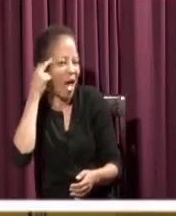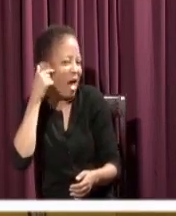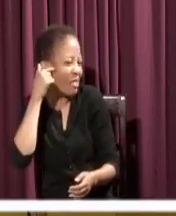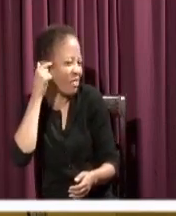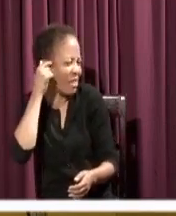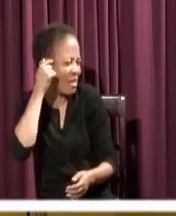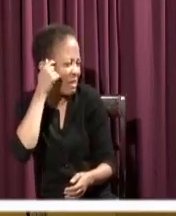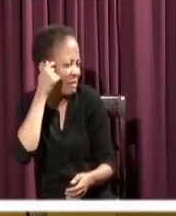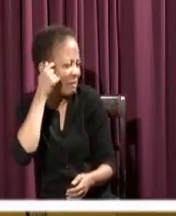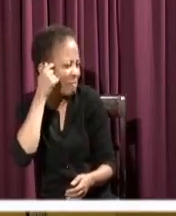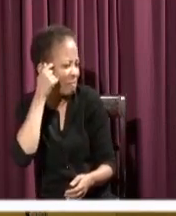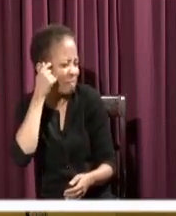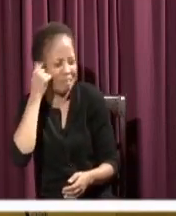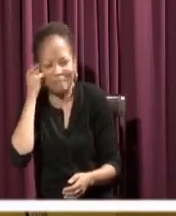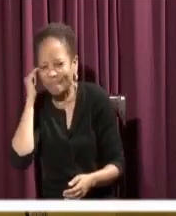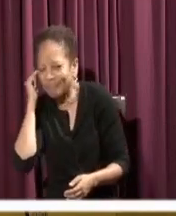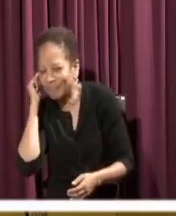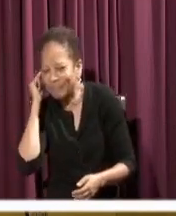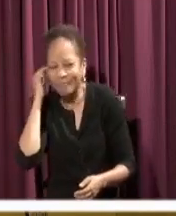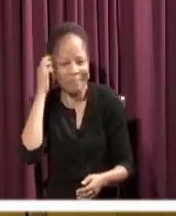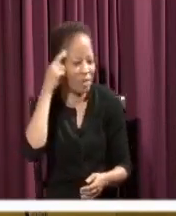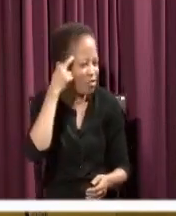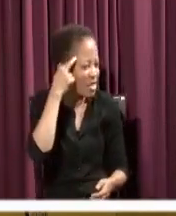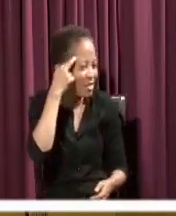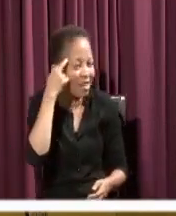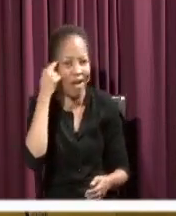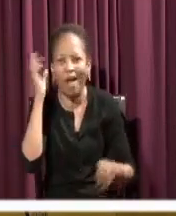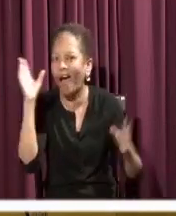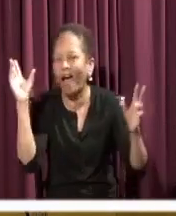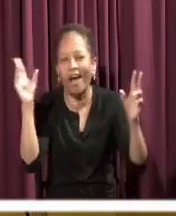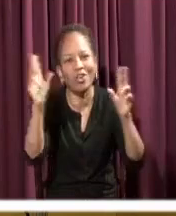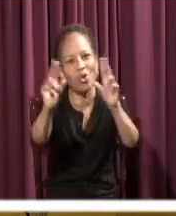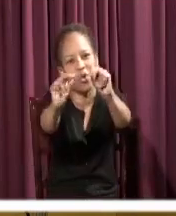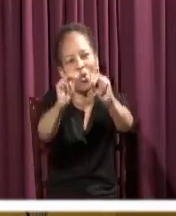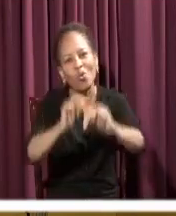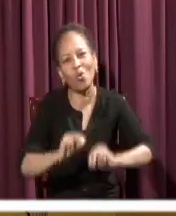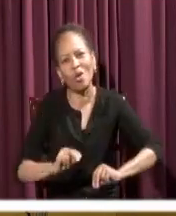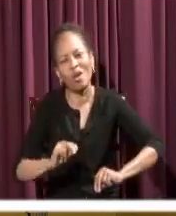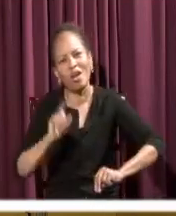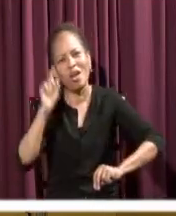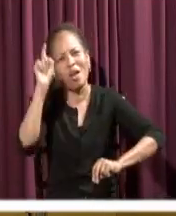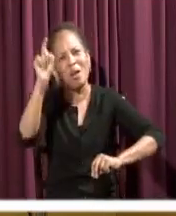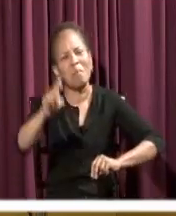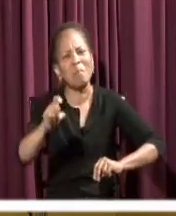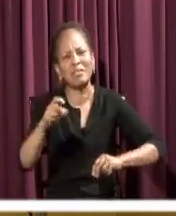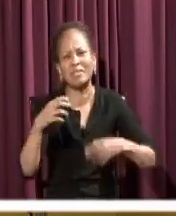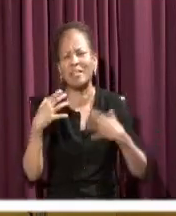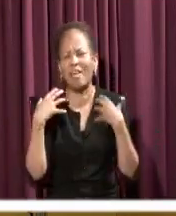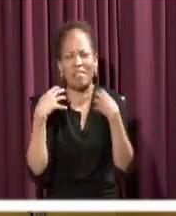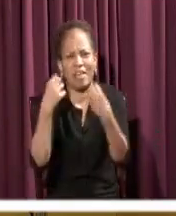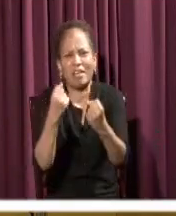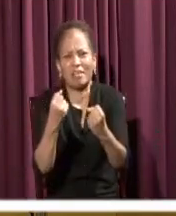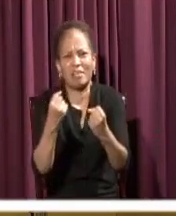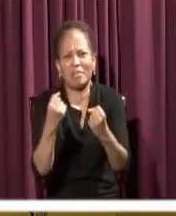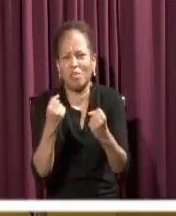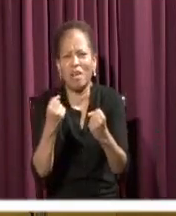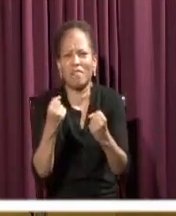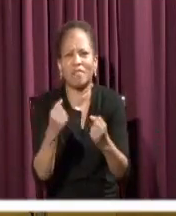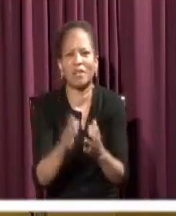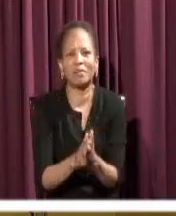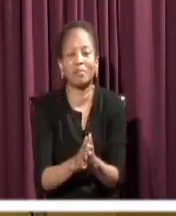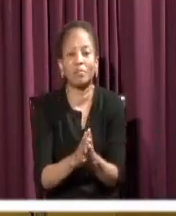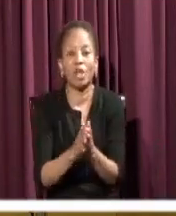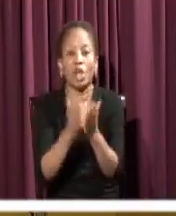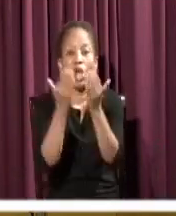means that we have to do the things that is unthinkable. We're setting up a whole project right now in sea lots.